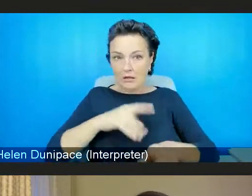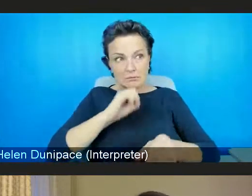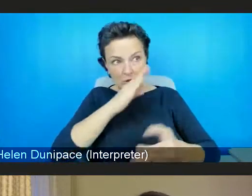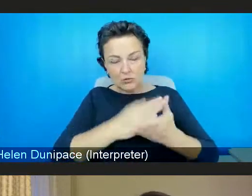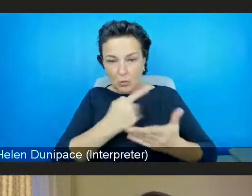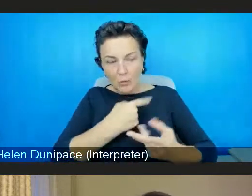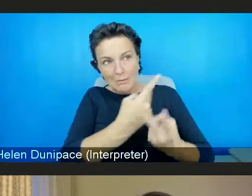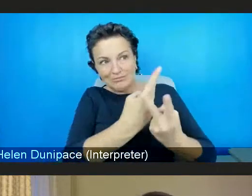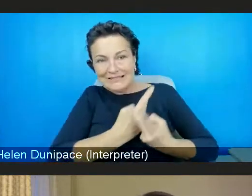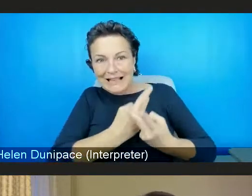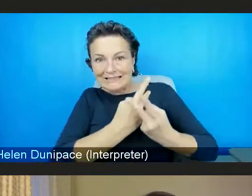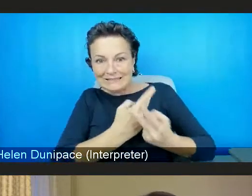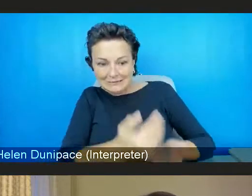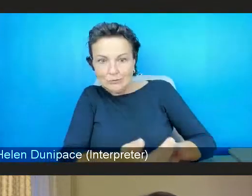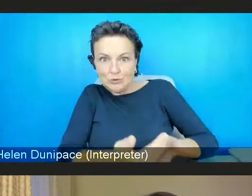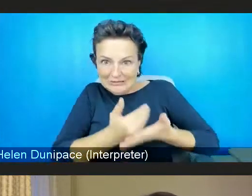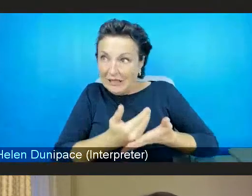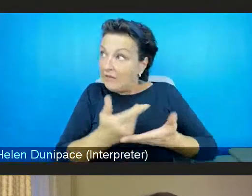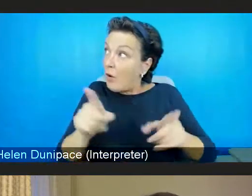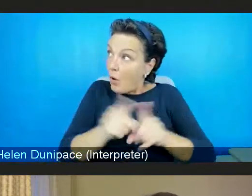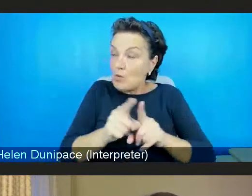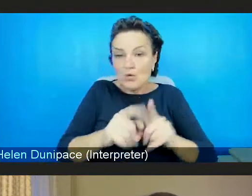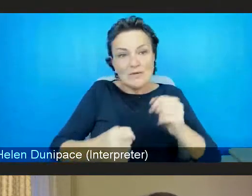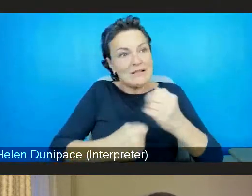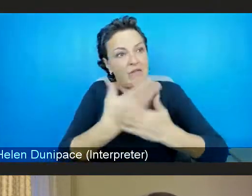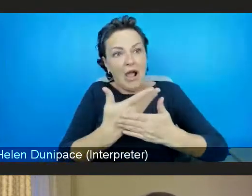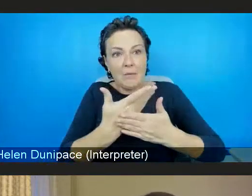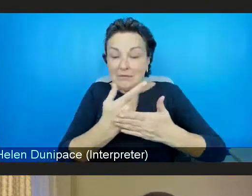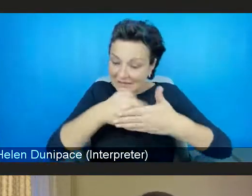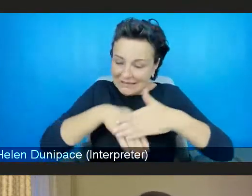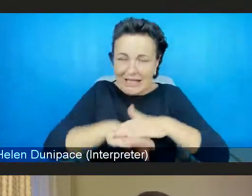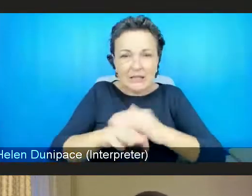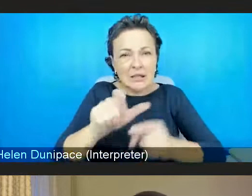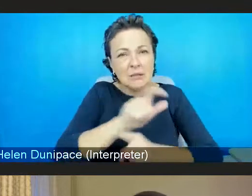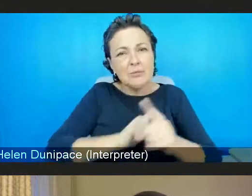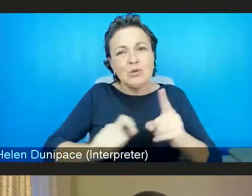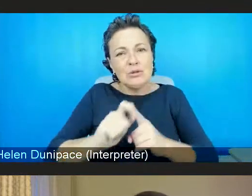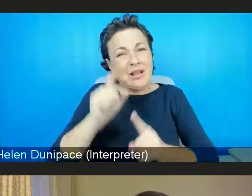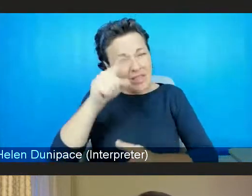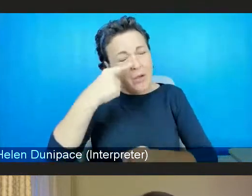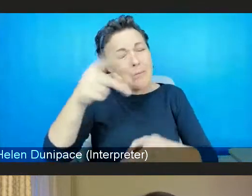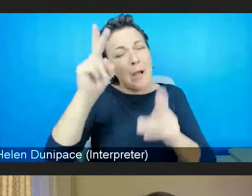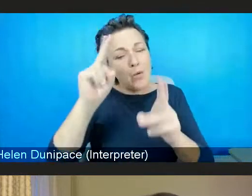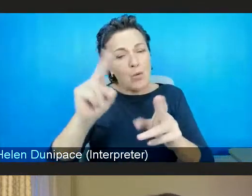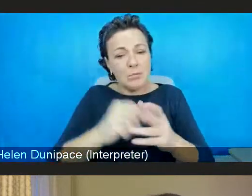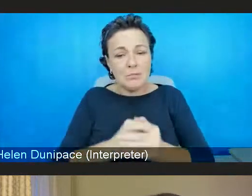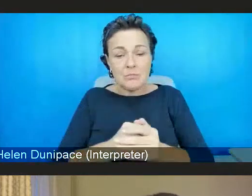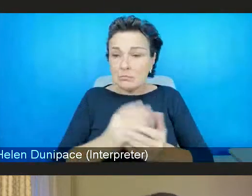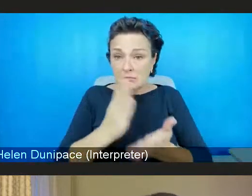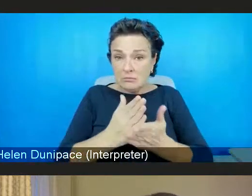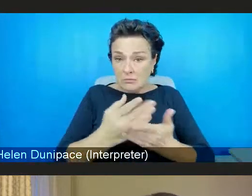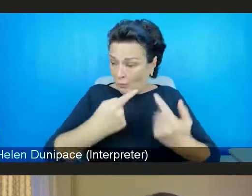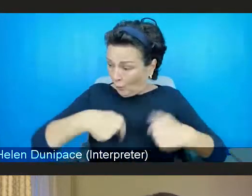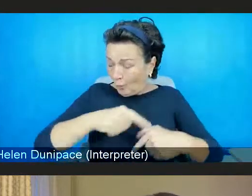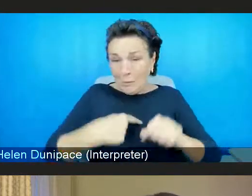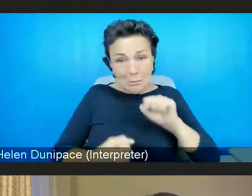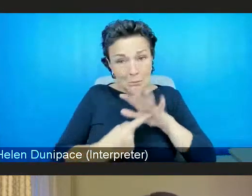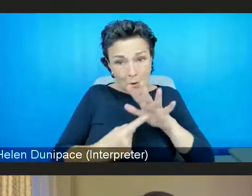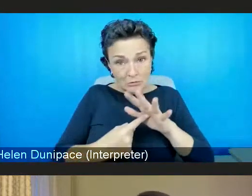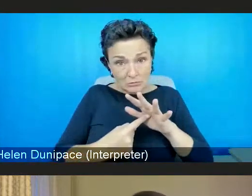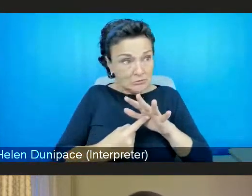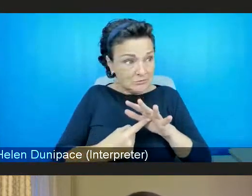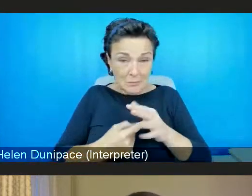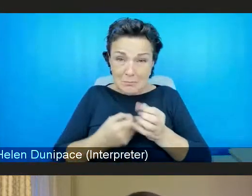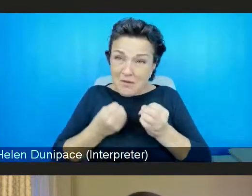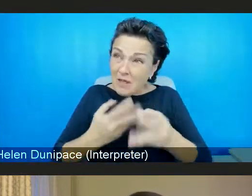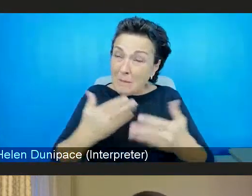In the community, but also to build up our long-term capacity in this work, we are just as important in providing health and mental health